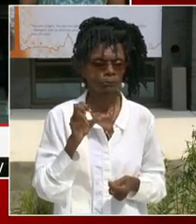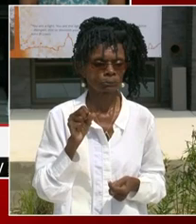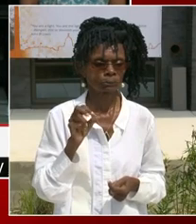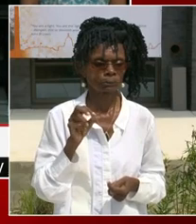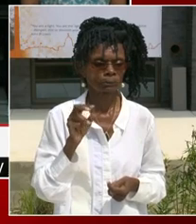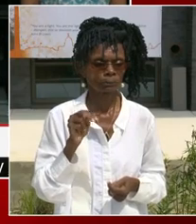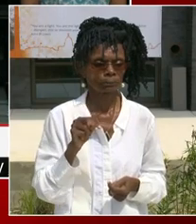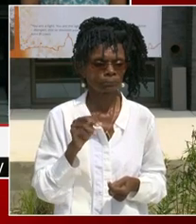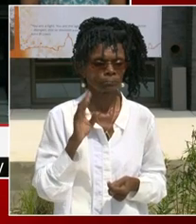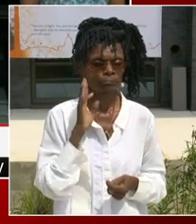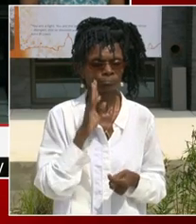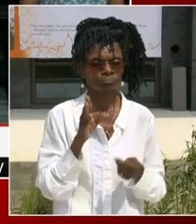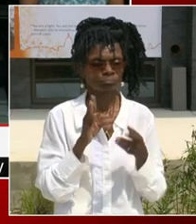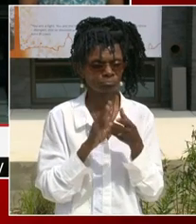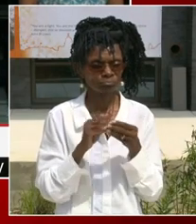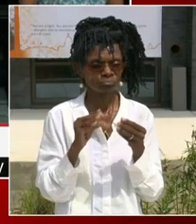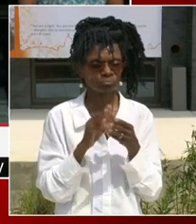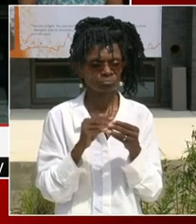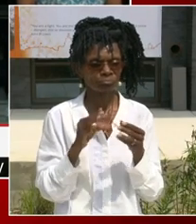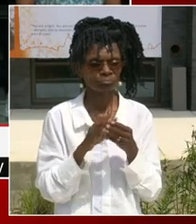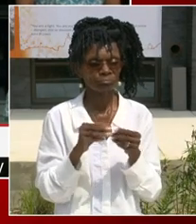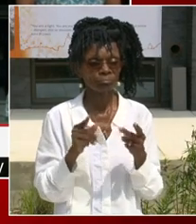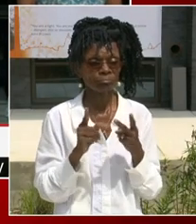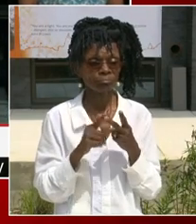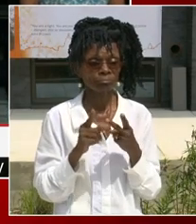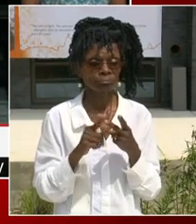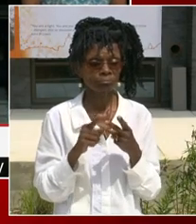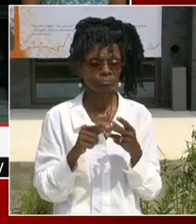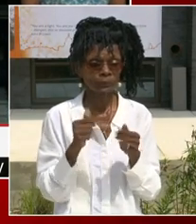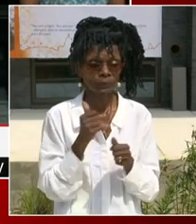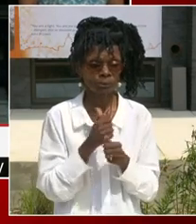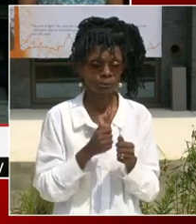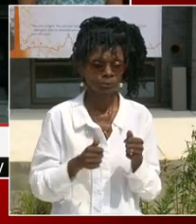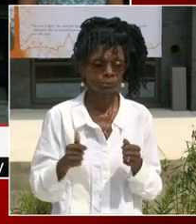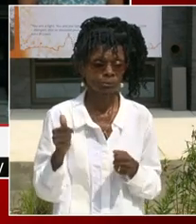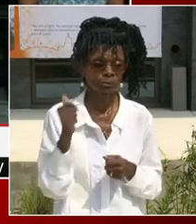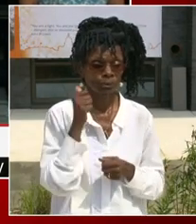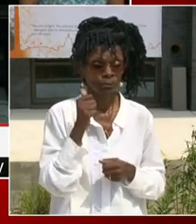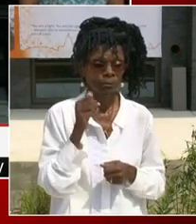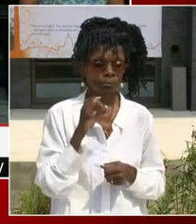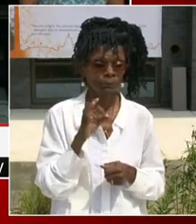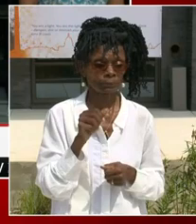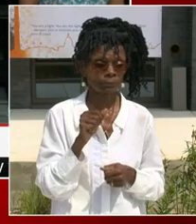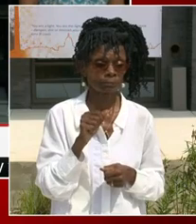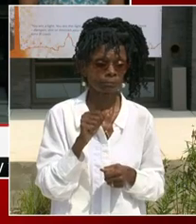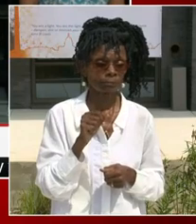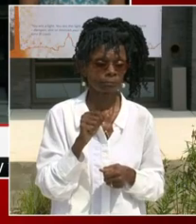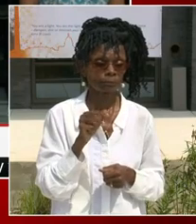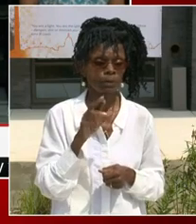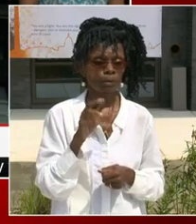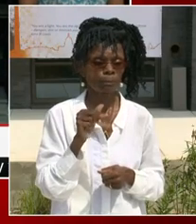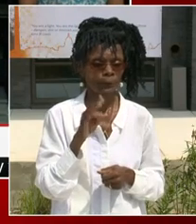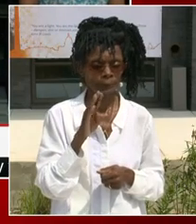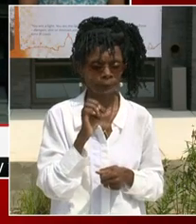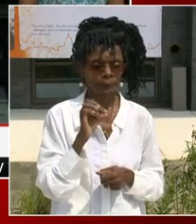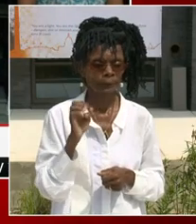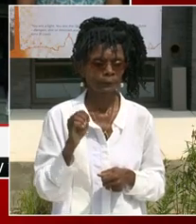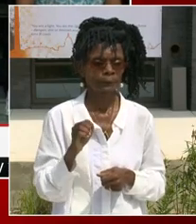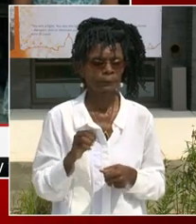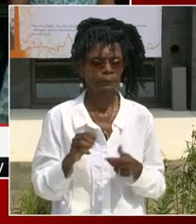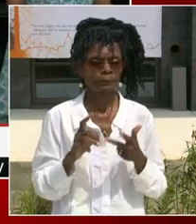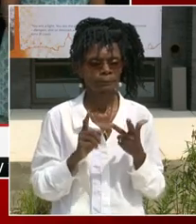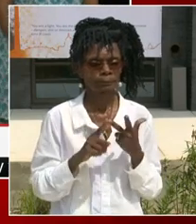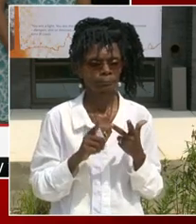Chancellor Farabee will speak. And then I think we're going to go right to the ANC commissioner,